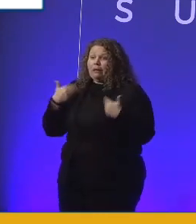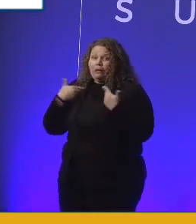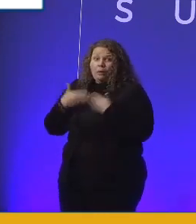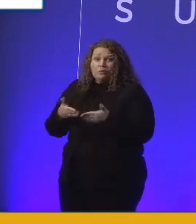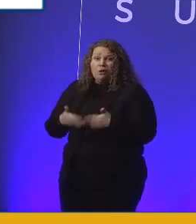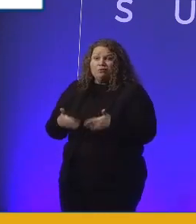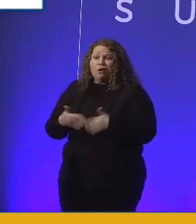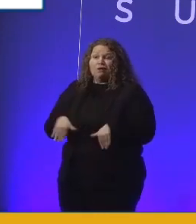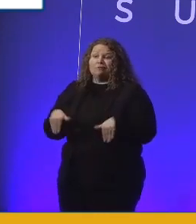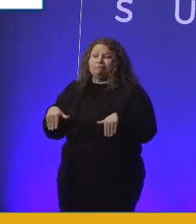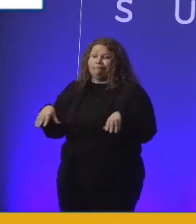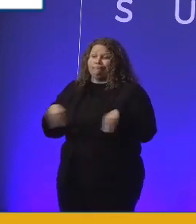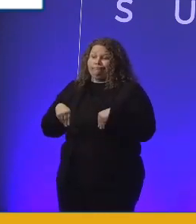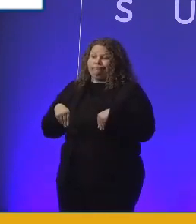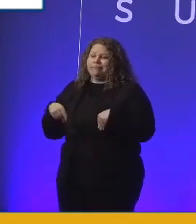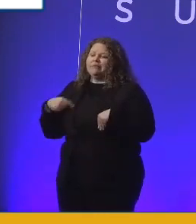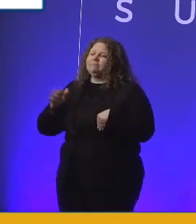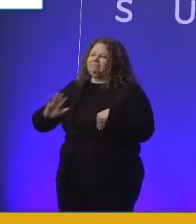I took them.